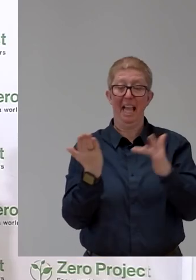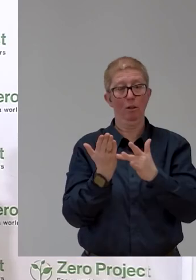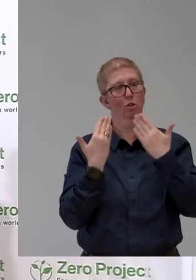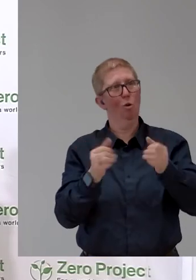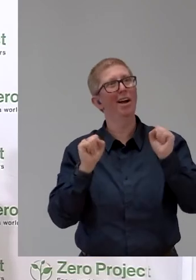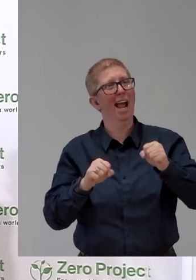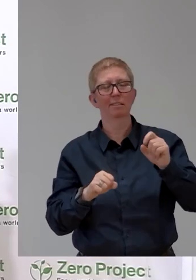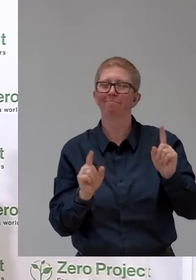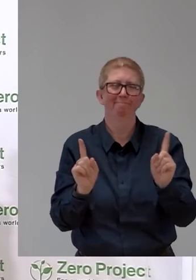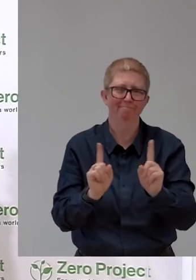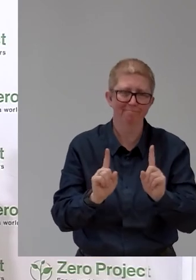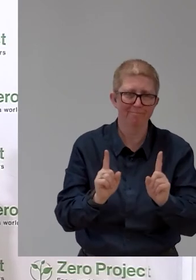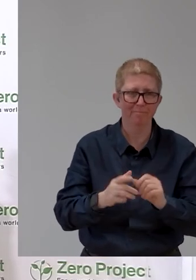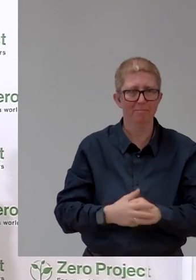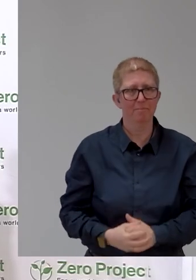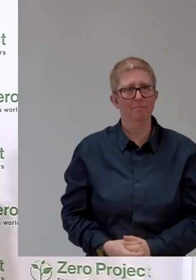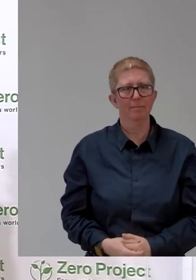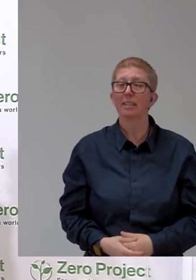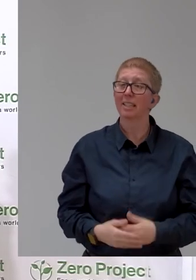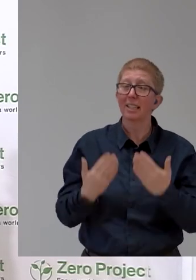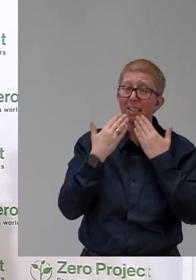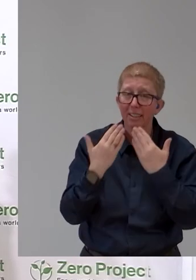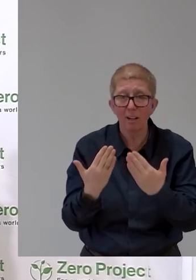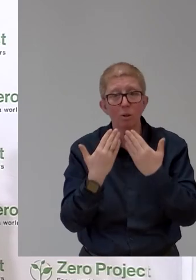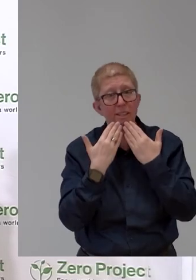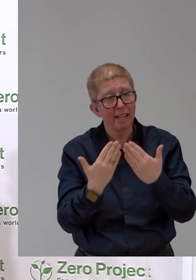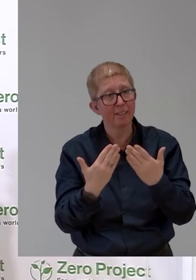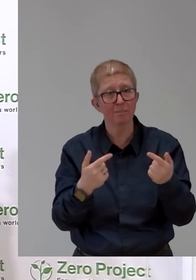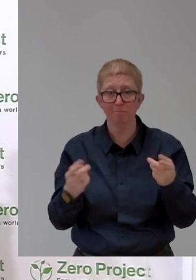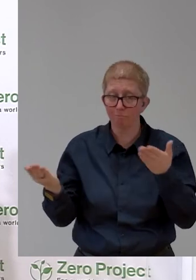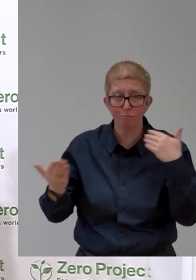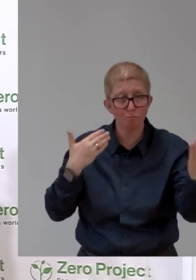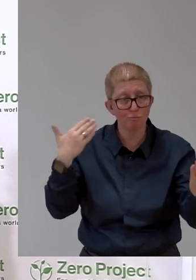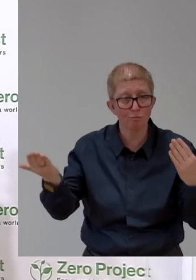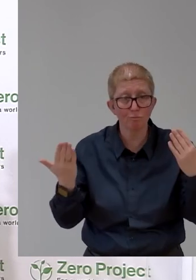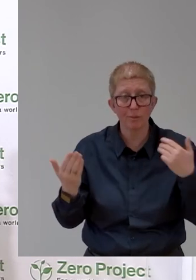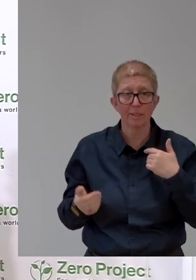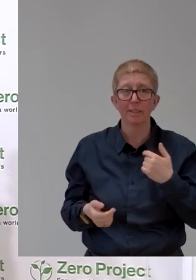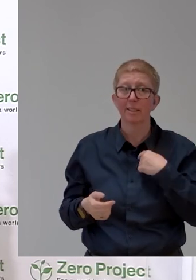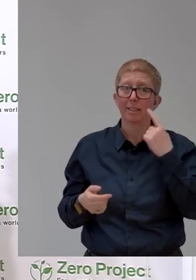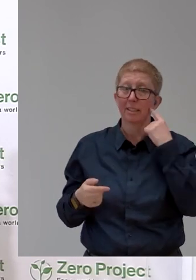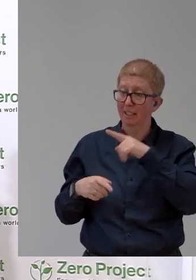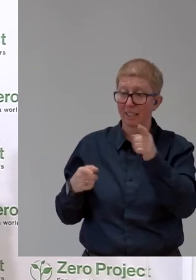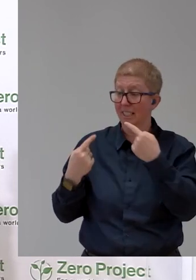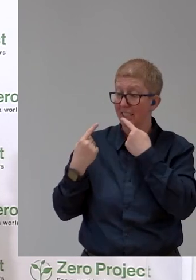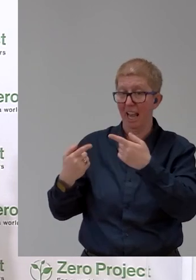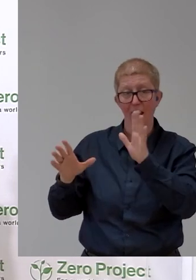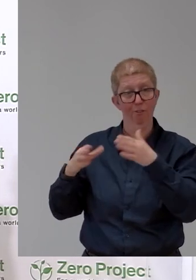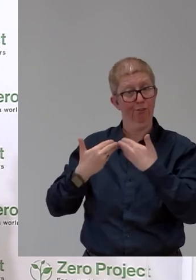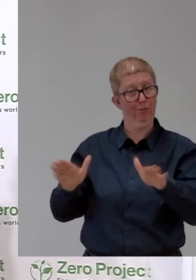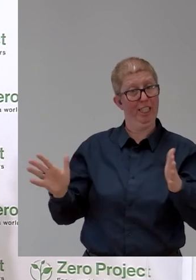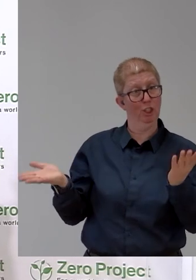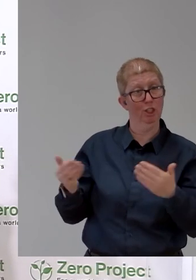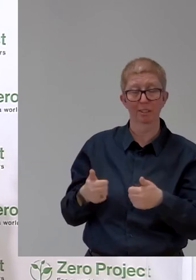Thank you so much, Puja. Thank you also, Paloma. Puja, I think there's nothing to add to this perspective for the future from our side.